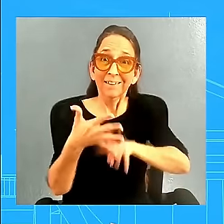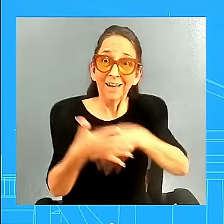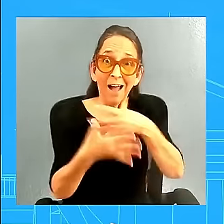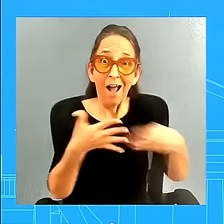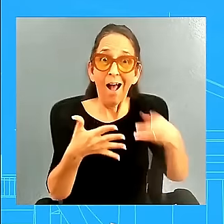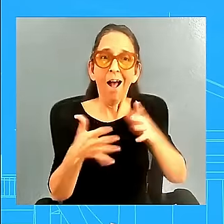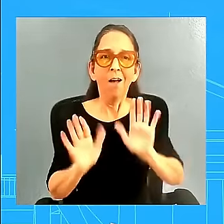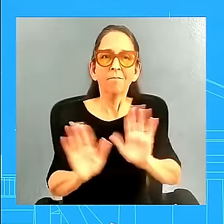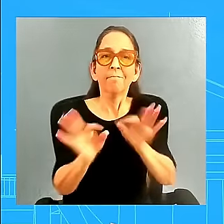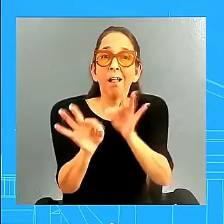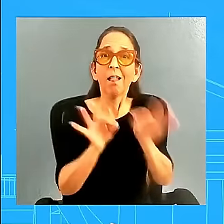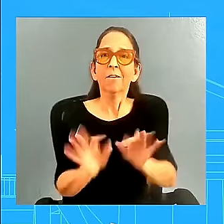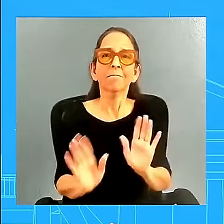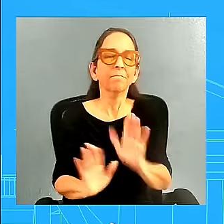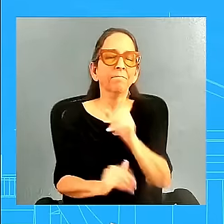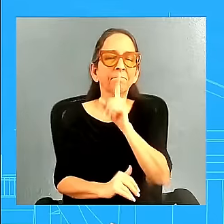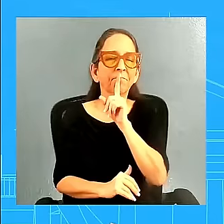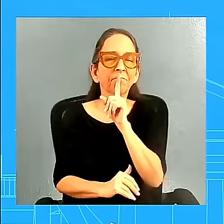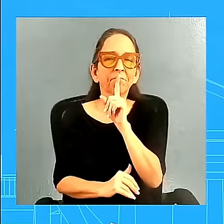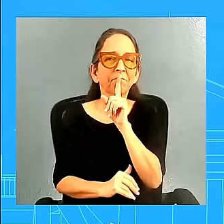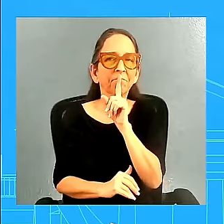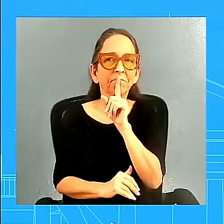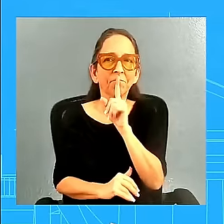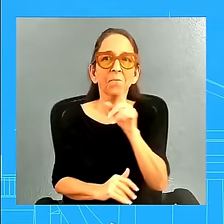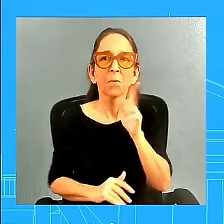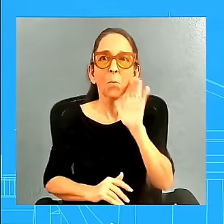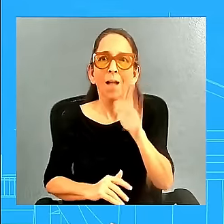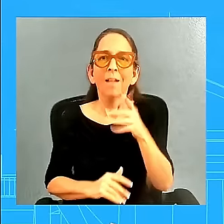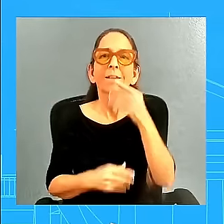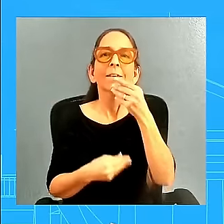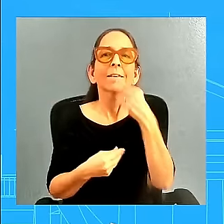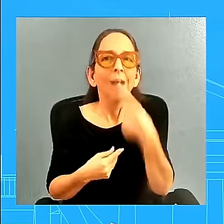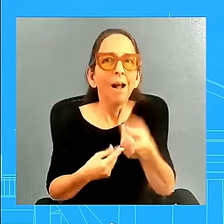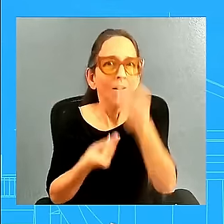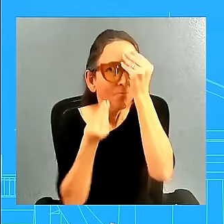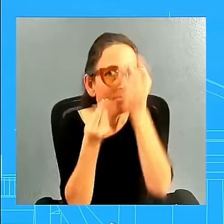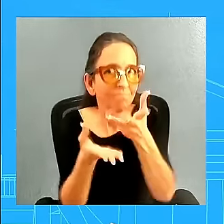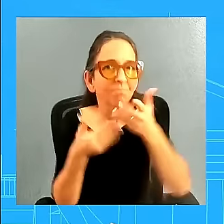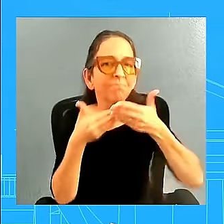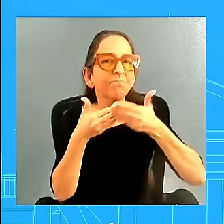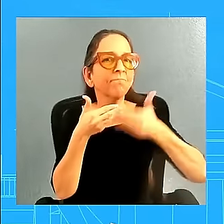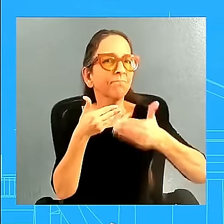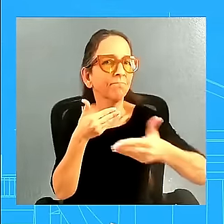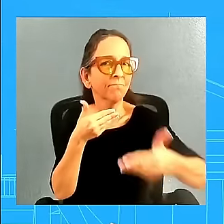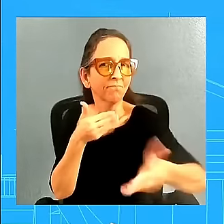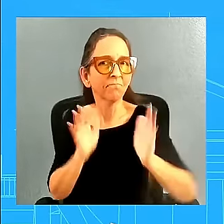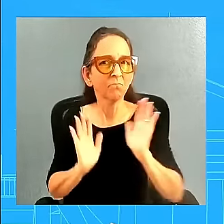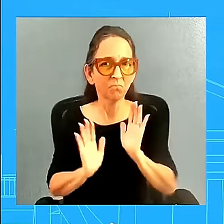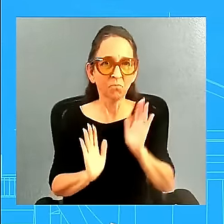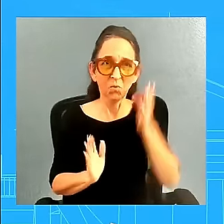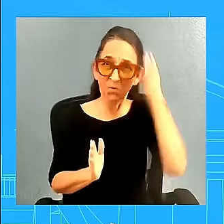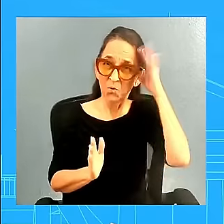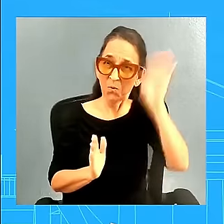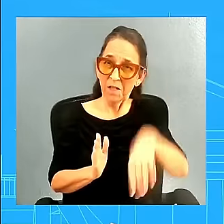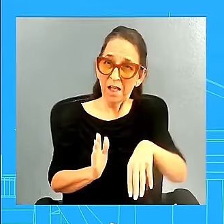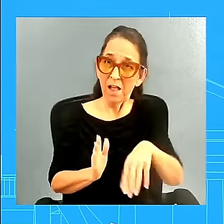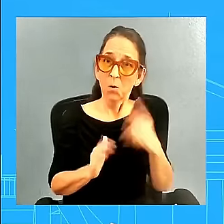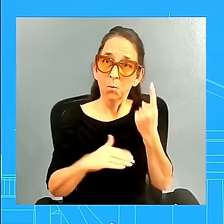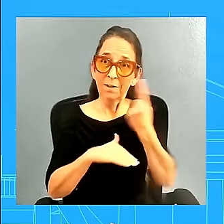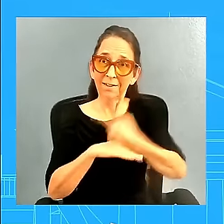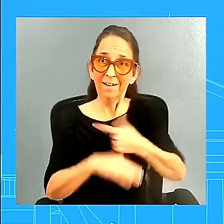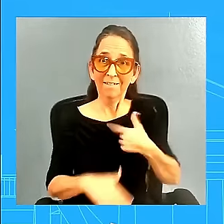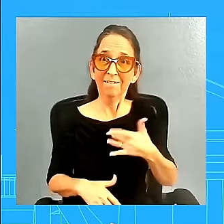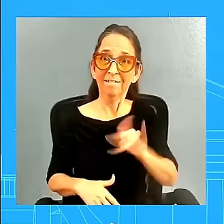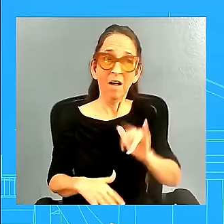we certainly will have more to share as the days, as the days, as you know, I mean, one day is like an eternity in in this space, as you